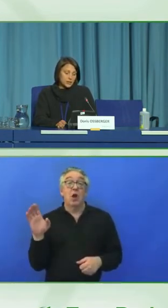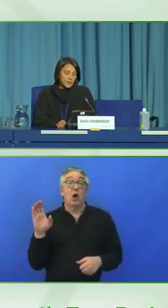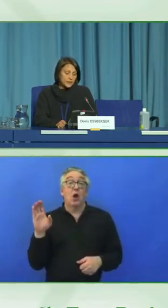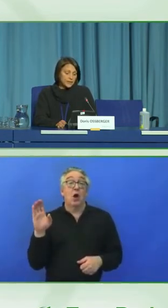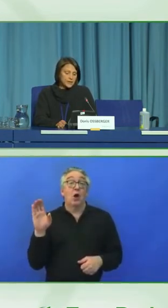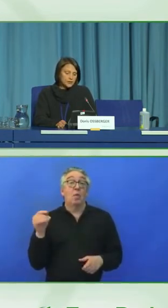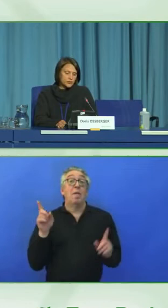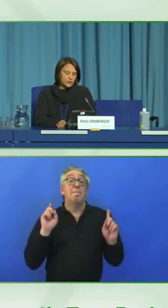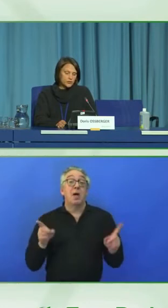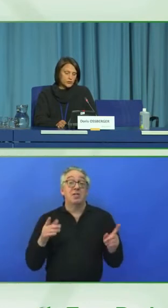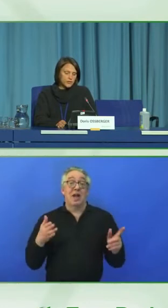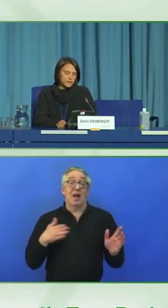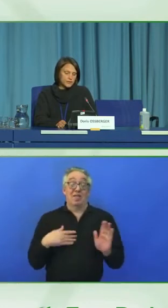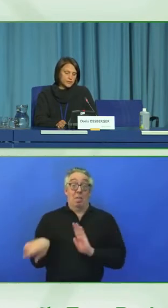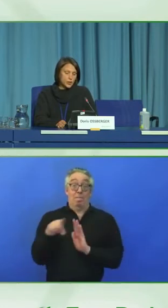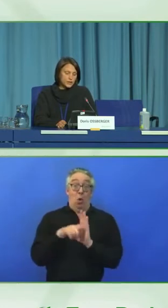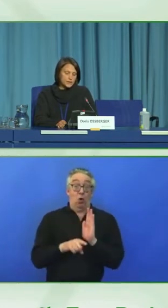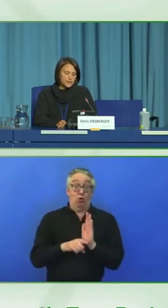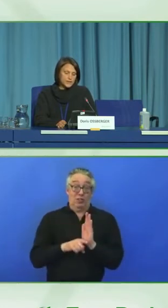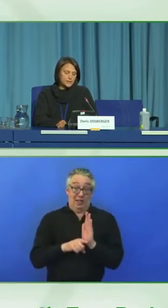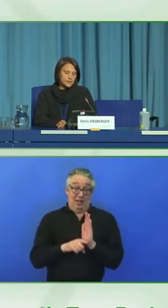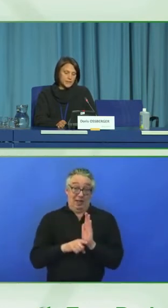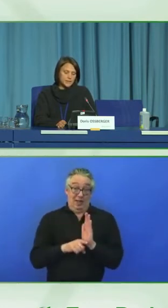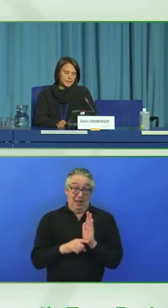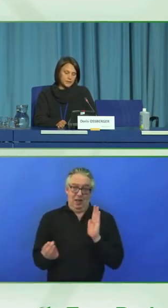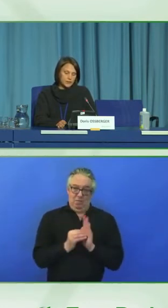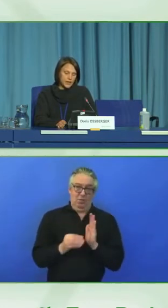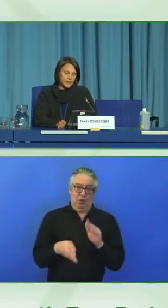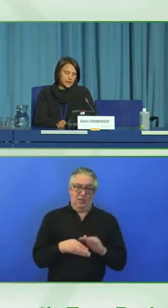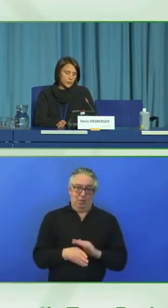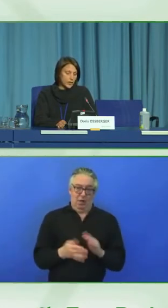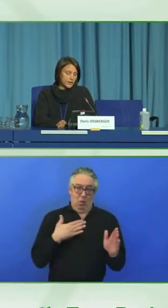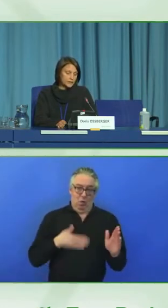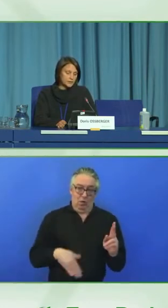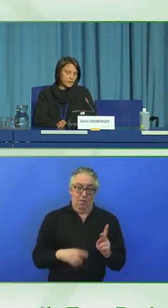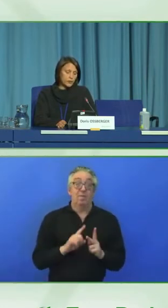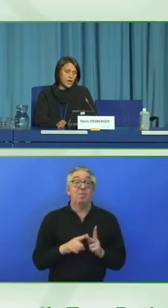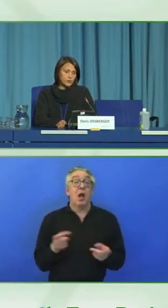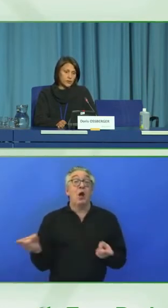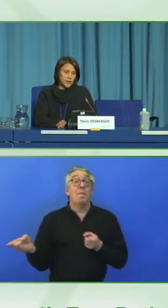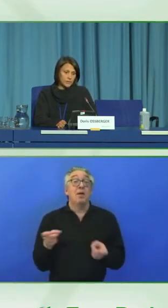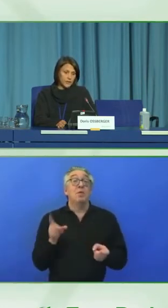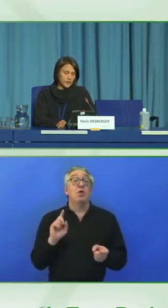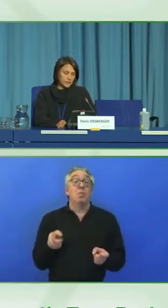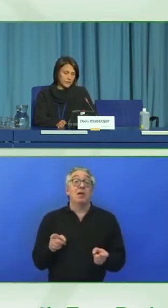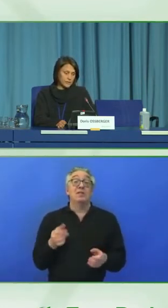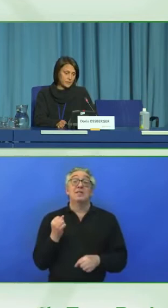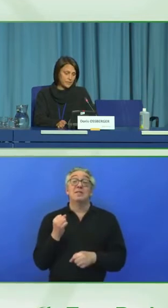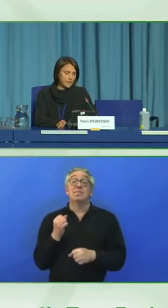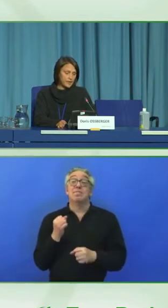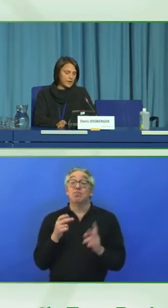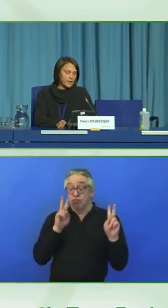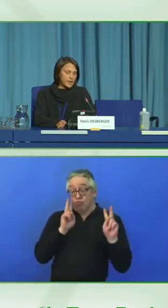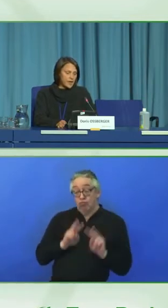Management needs to ensure that this policy is implemented and create awareness throughout the company.